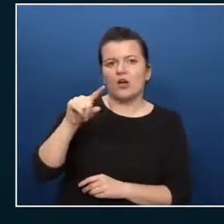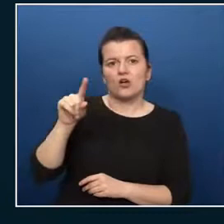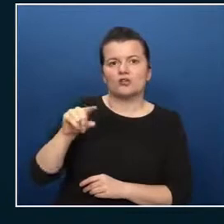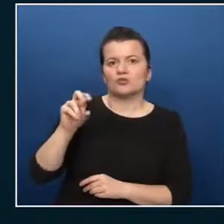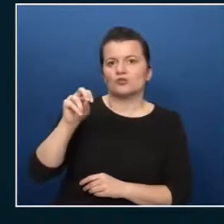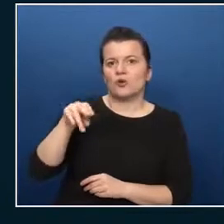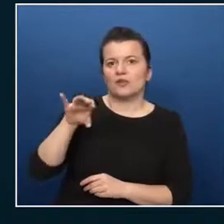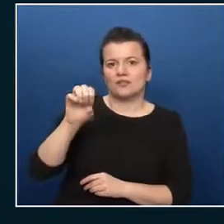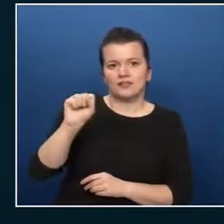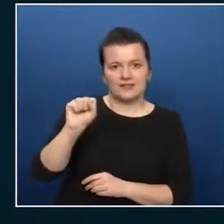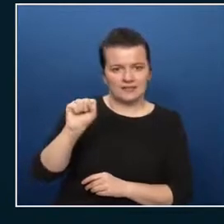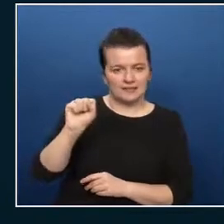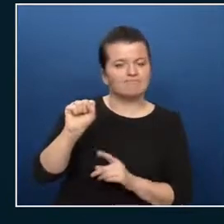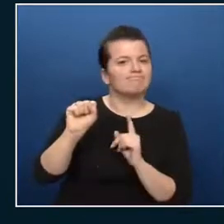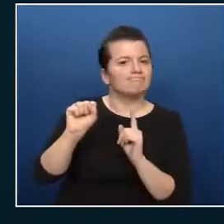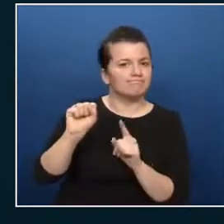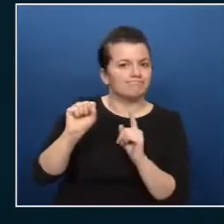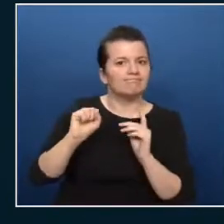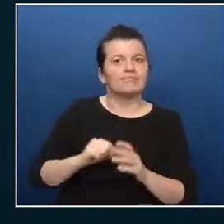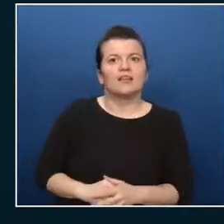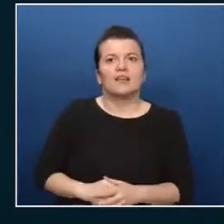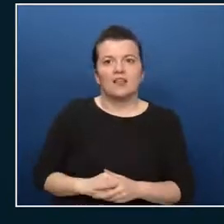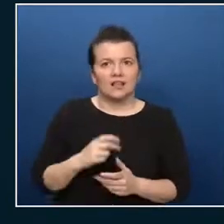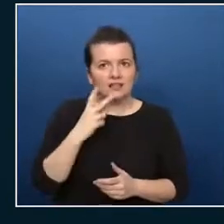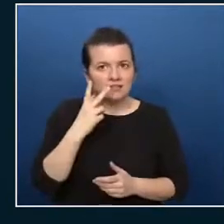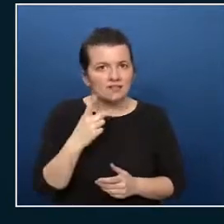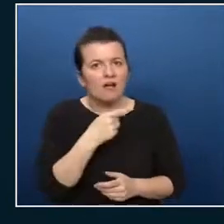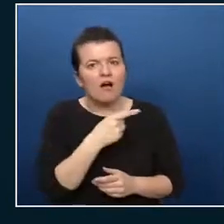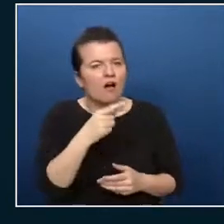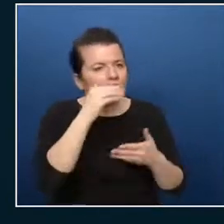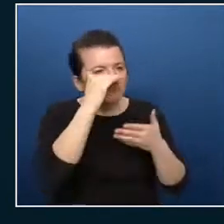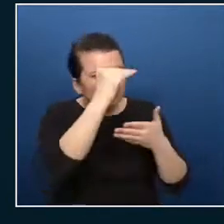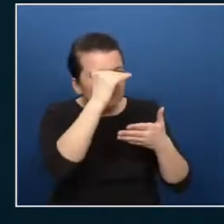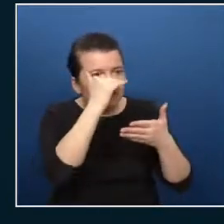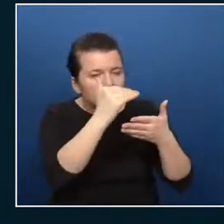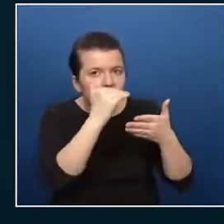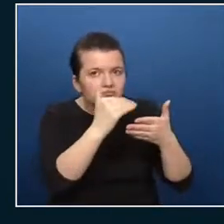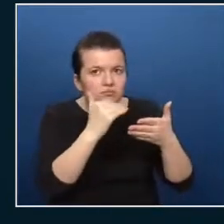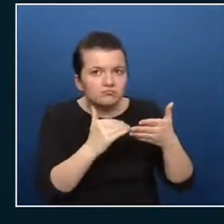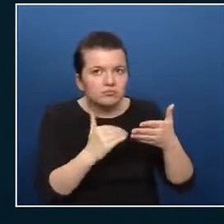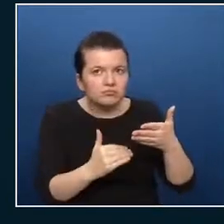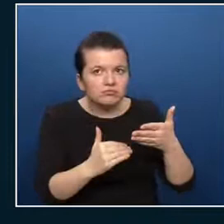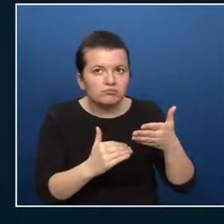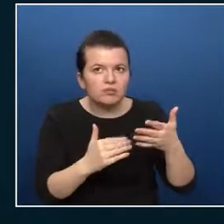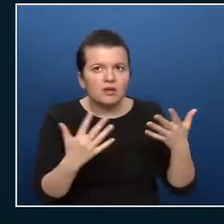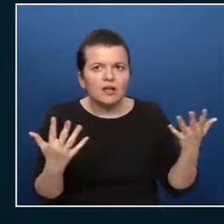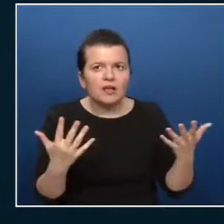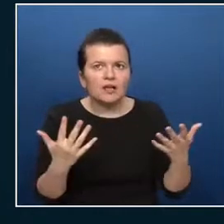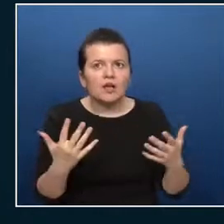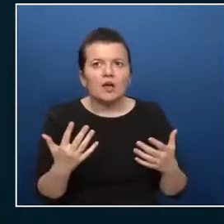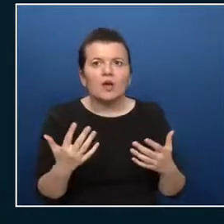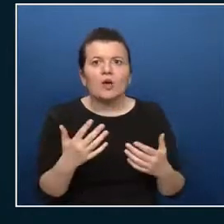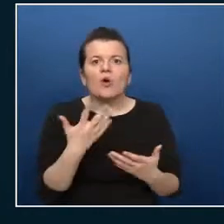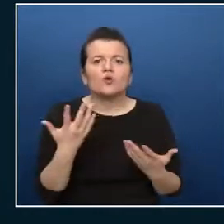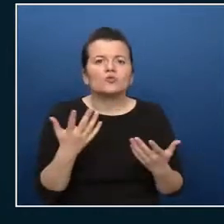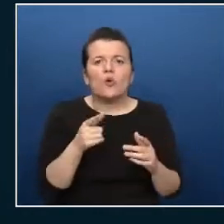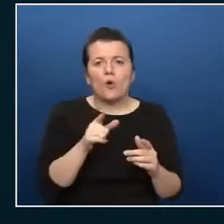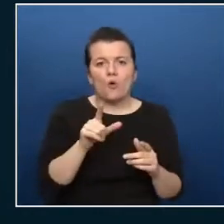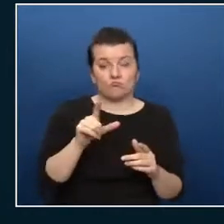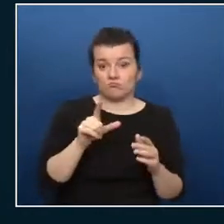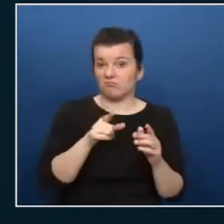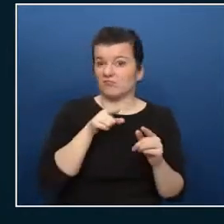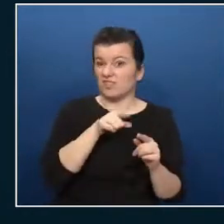the resources right so the web app is also in there and the SQL database is in there so where does the landing zones end and where do where does